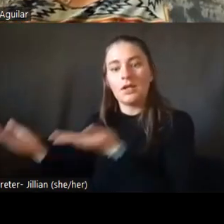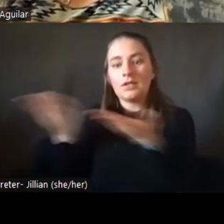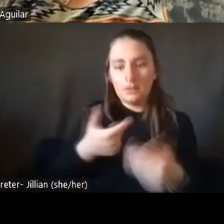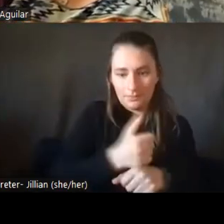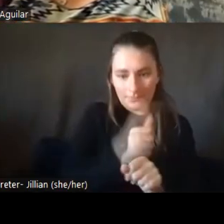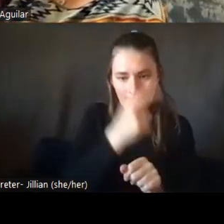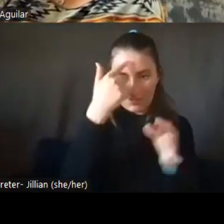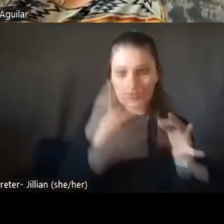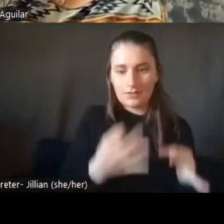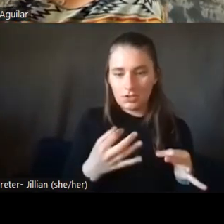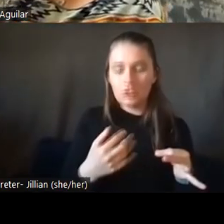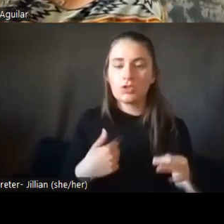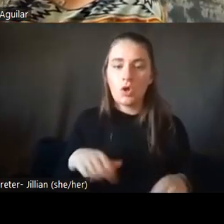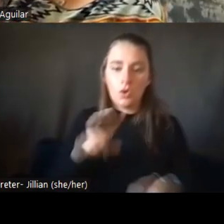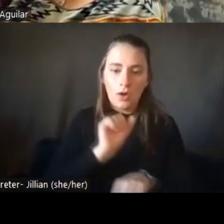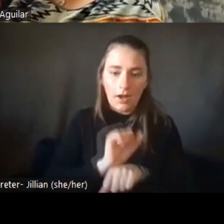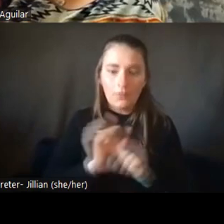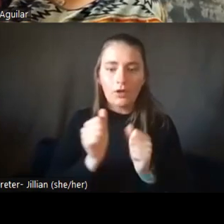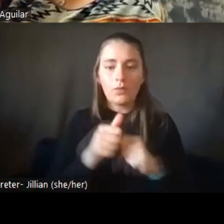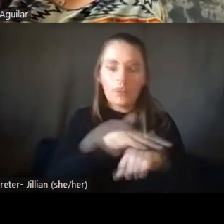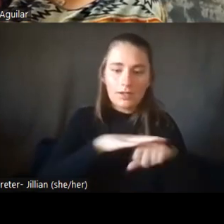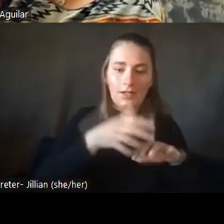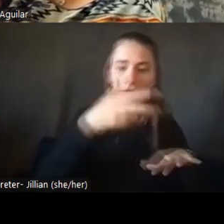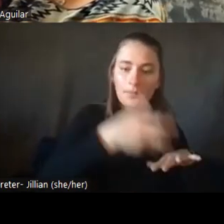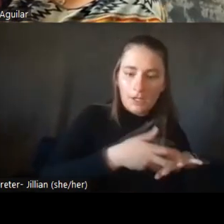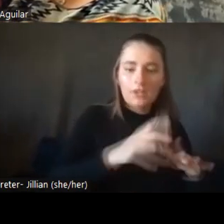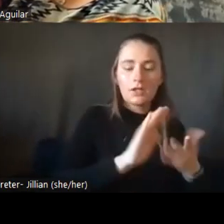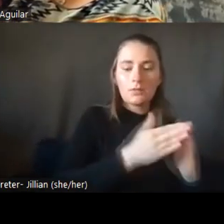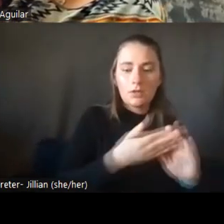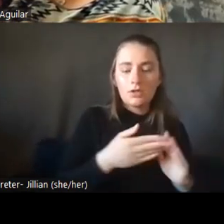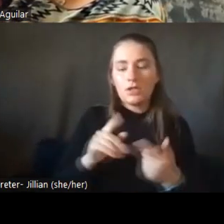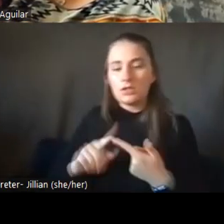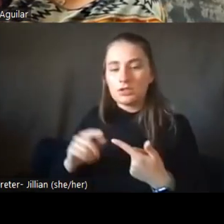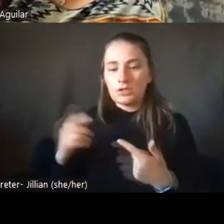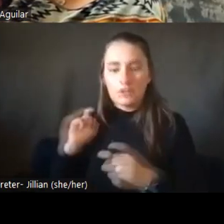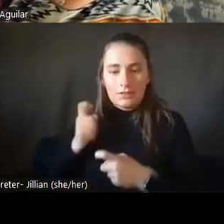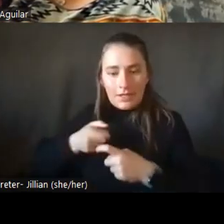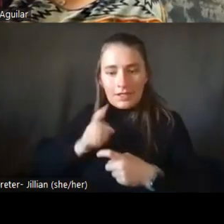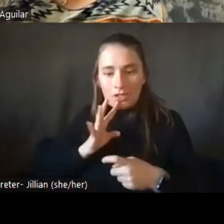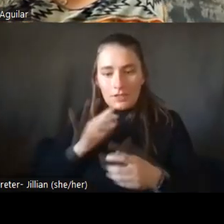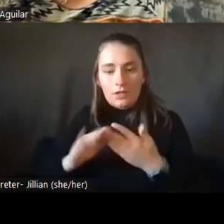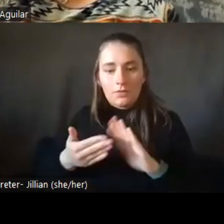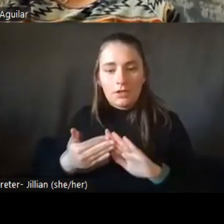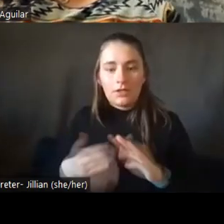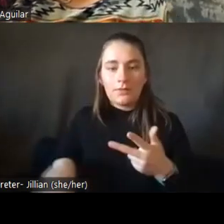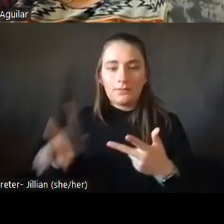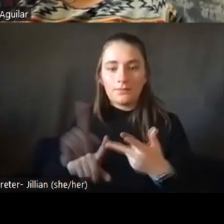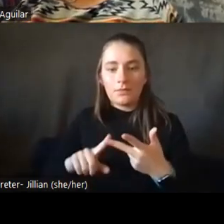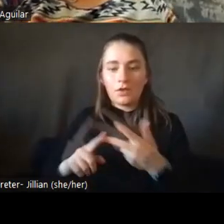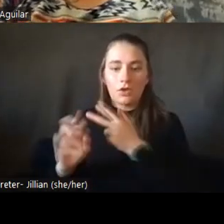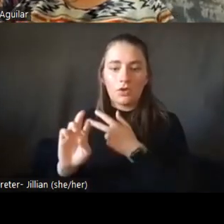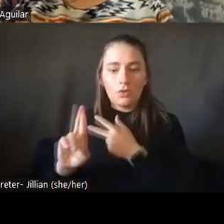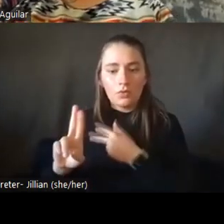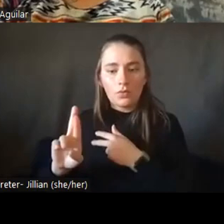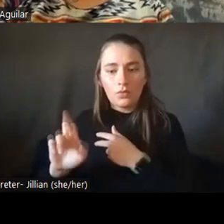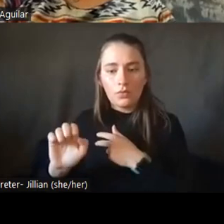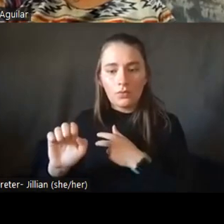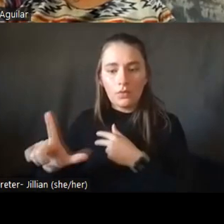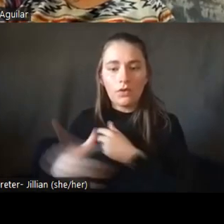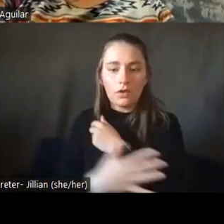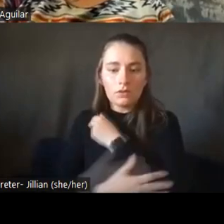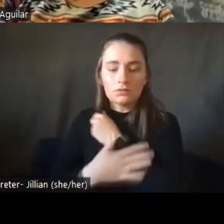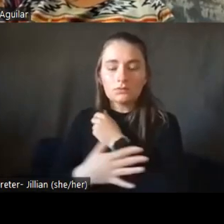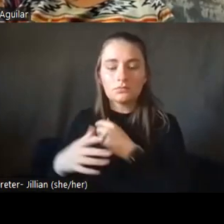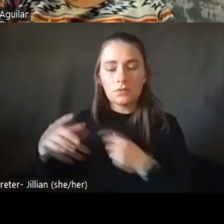you know, work with the Native American community, the Spanish speaking community, the rural population, people with disabilities, the